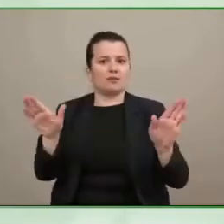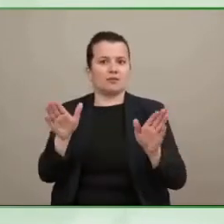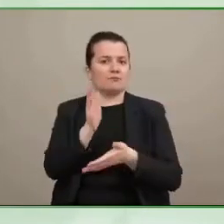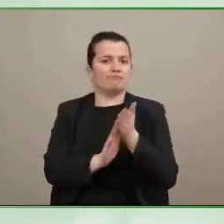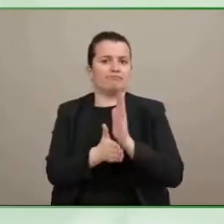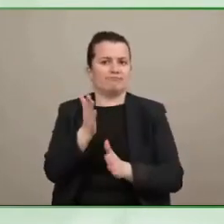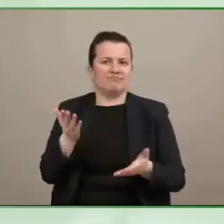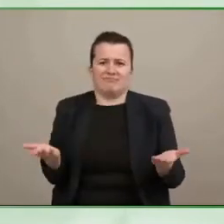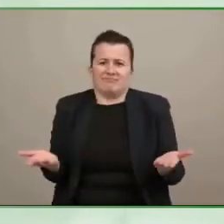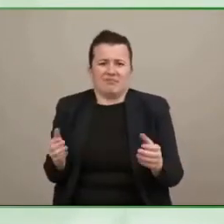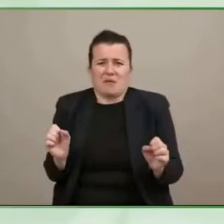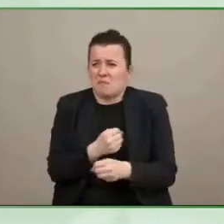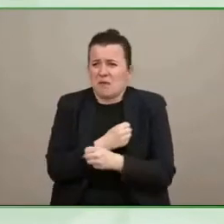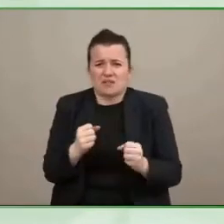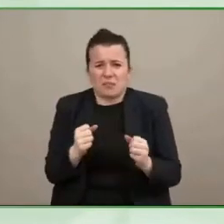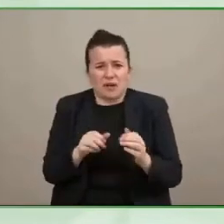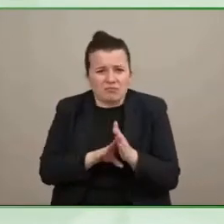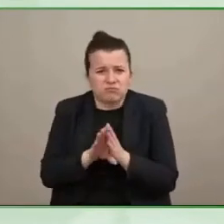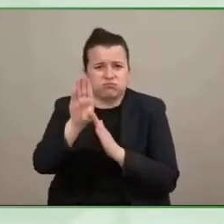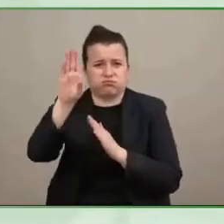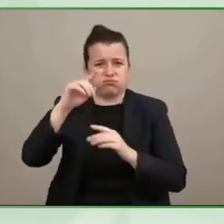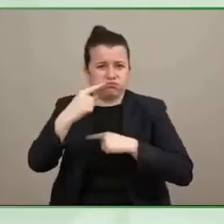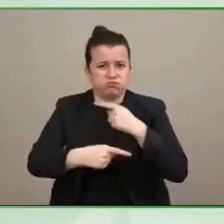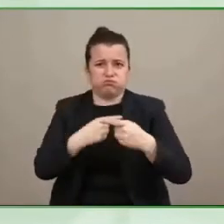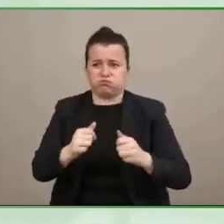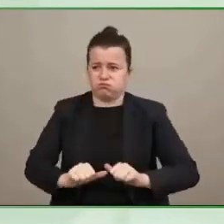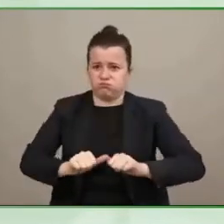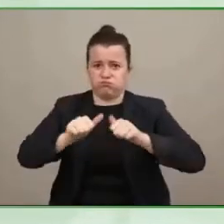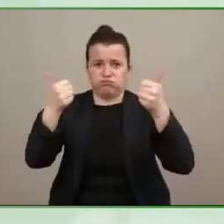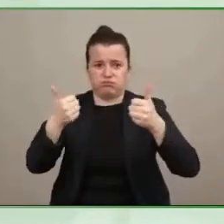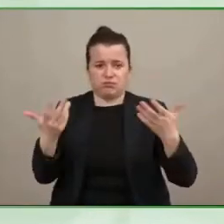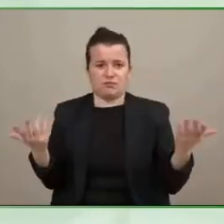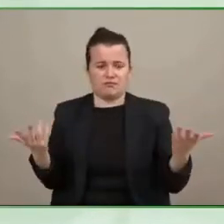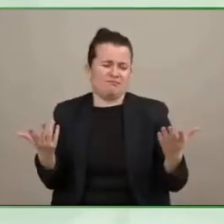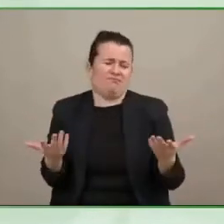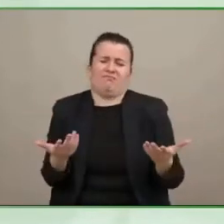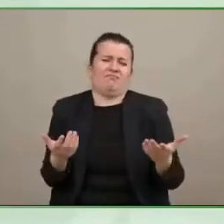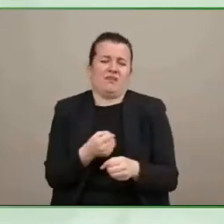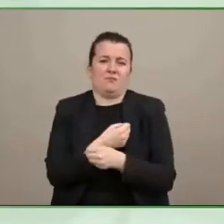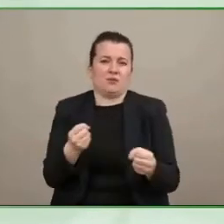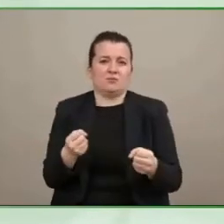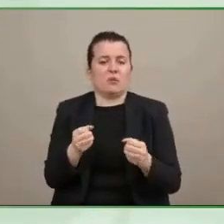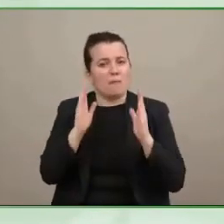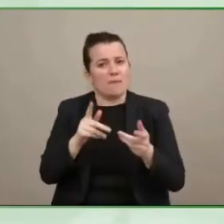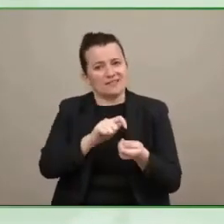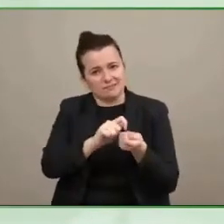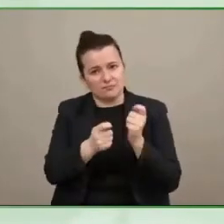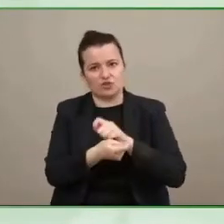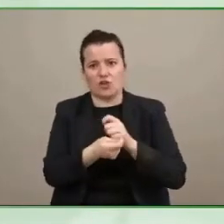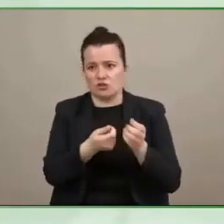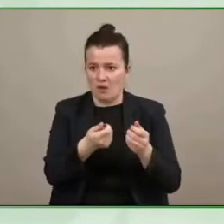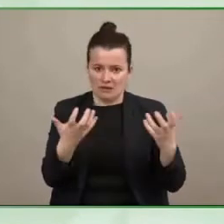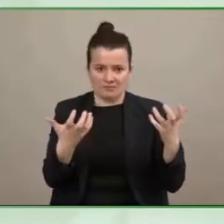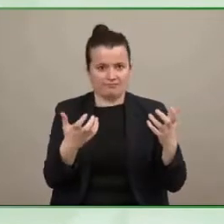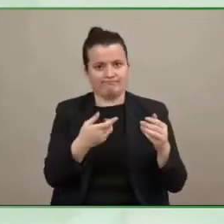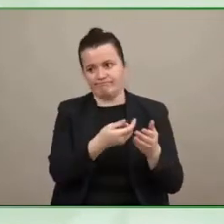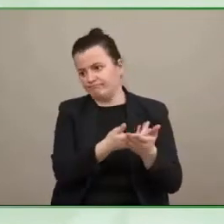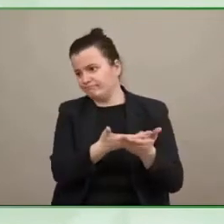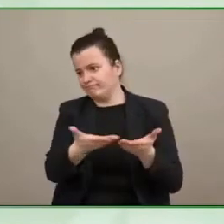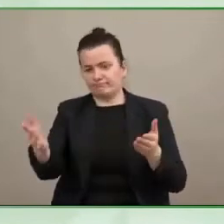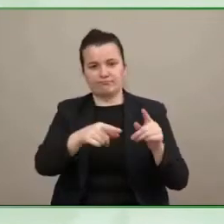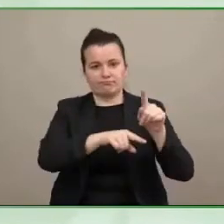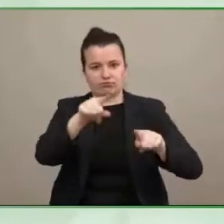and that's just ridiculous and we're never going to advance access so we really need the who